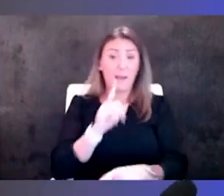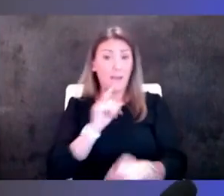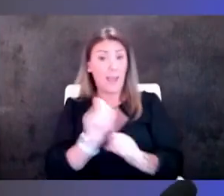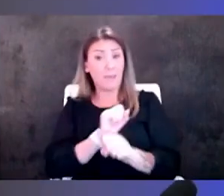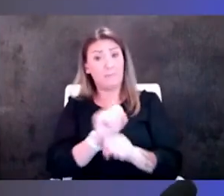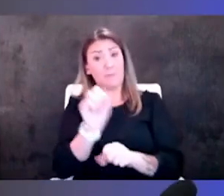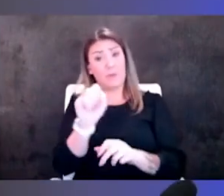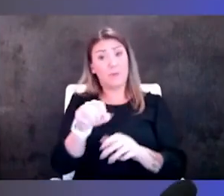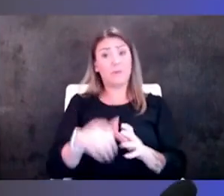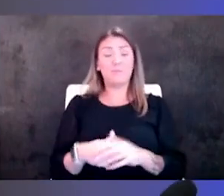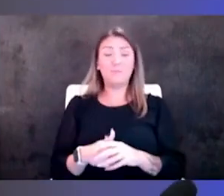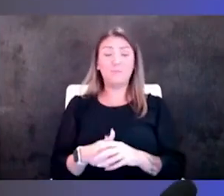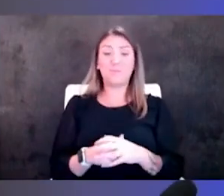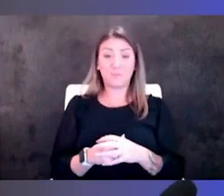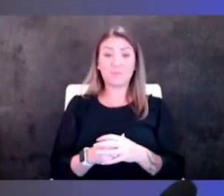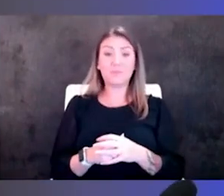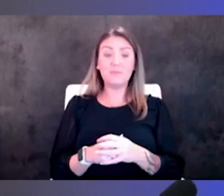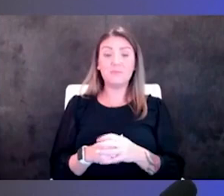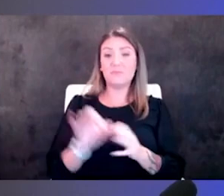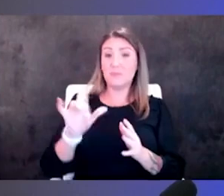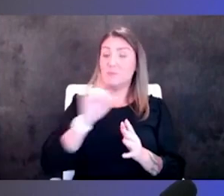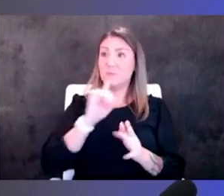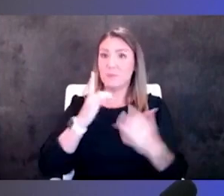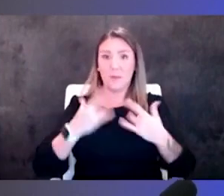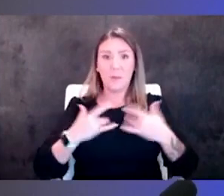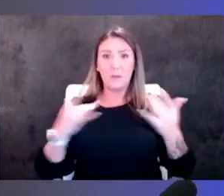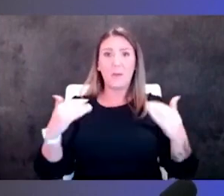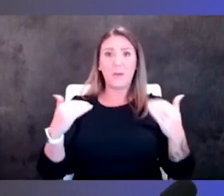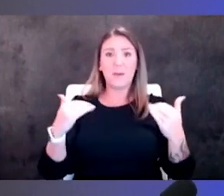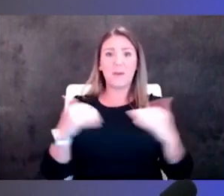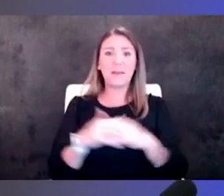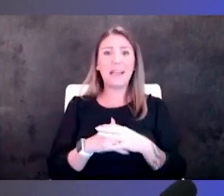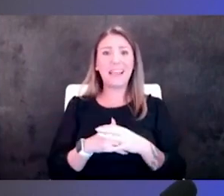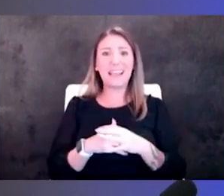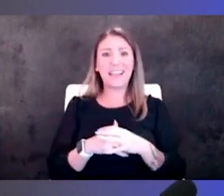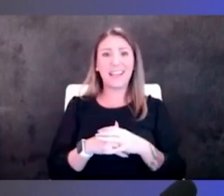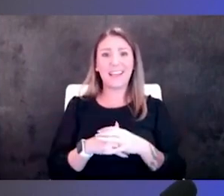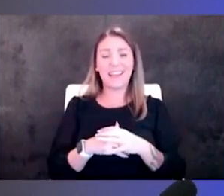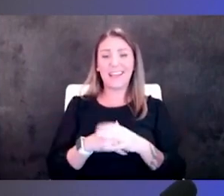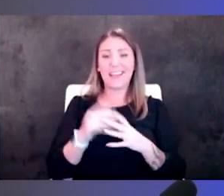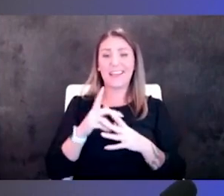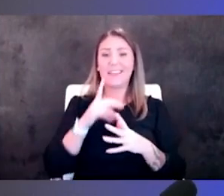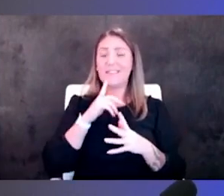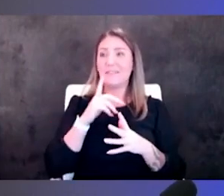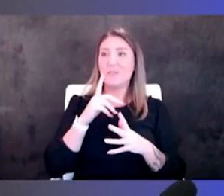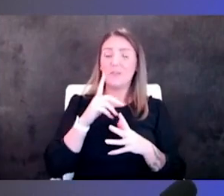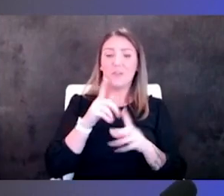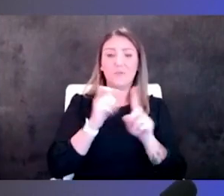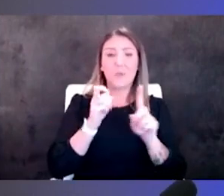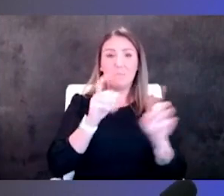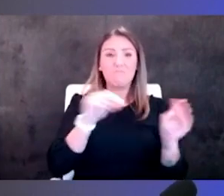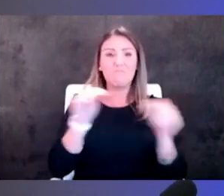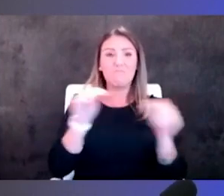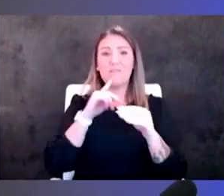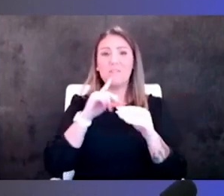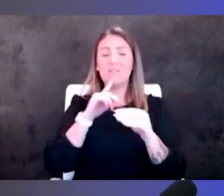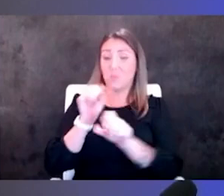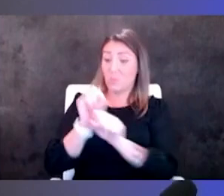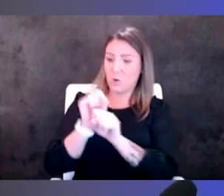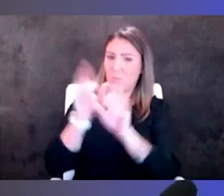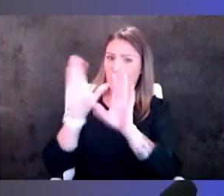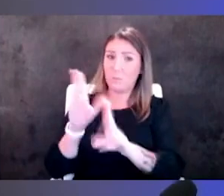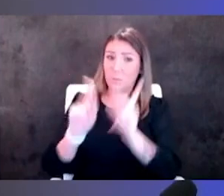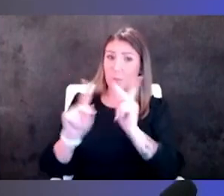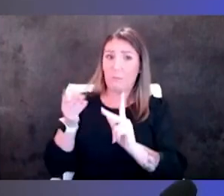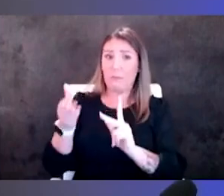what really excited me to to take the move away from KDHE working with some great folks there but to join the health